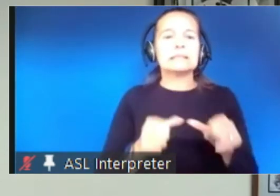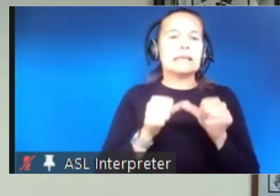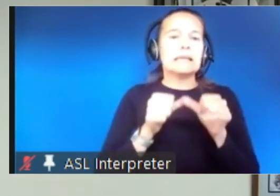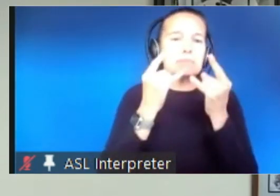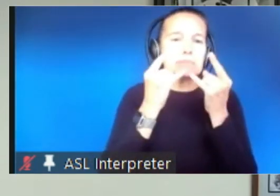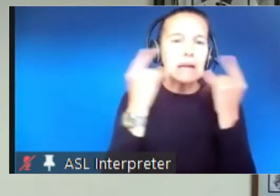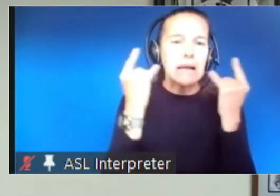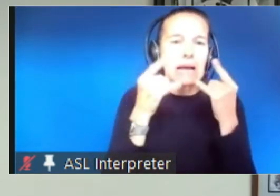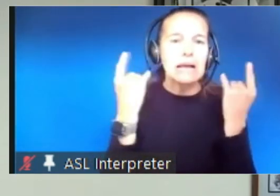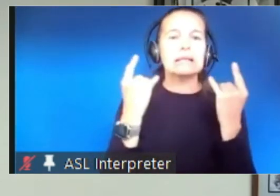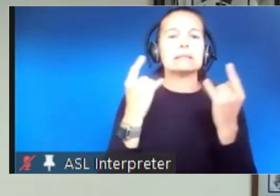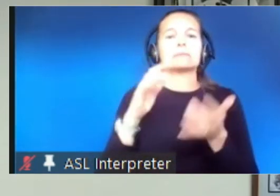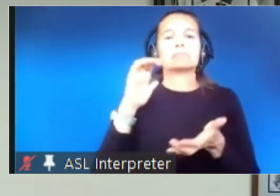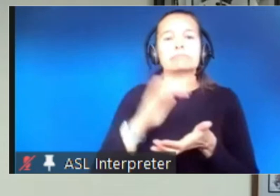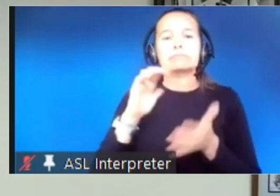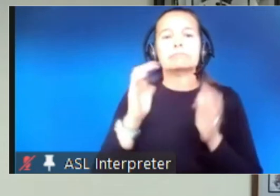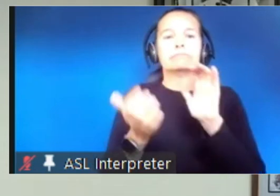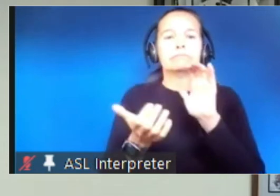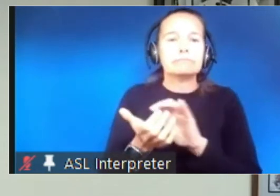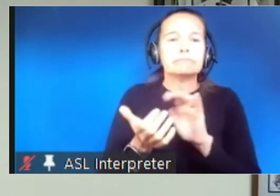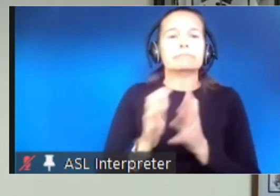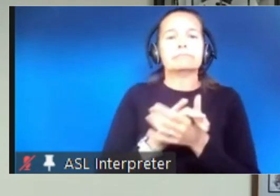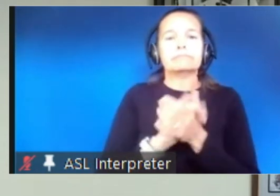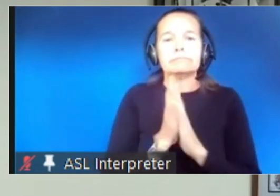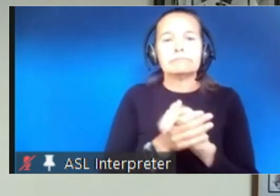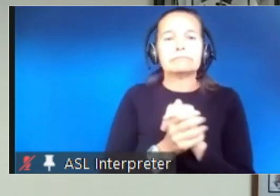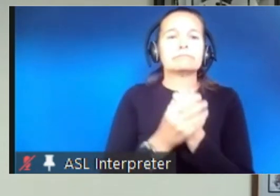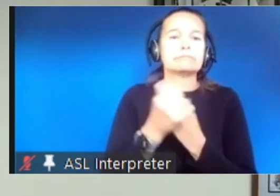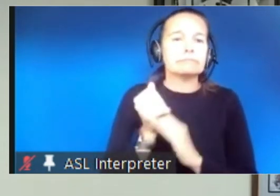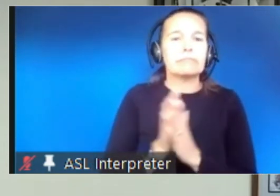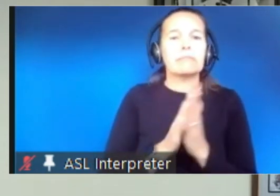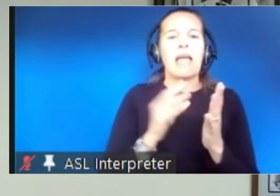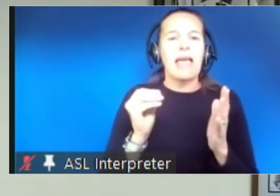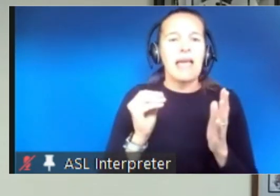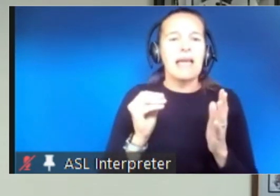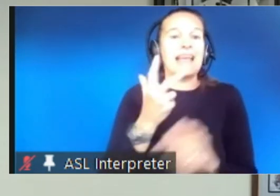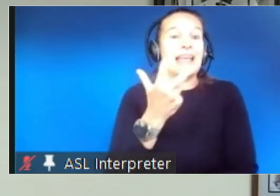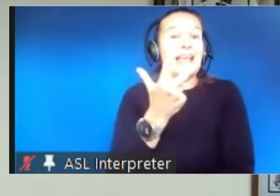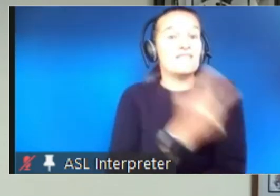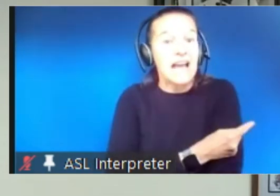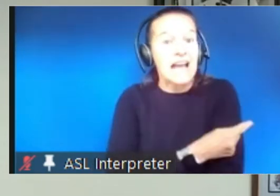social hygiene the testing and get vaccinated get vaccinated